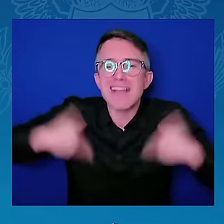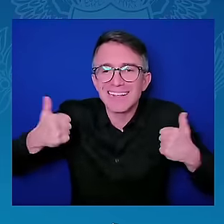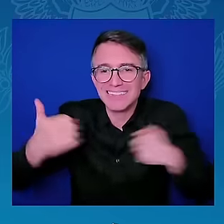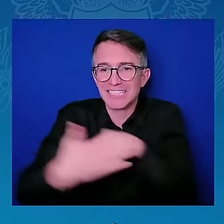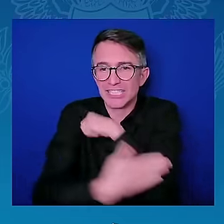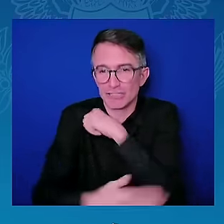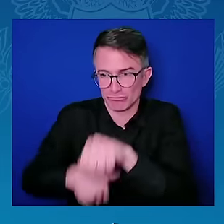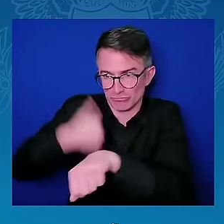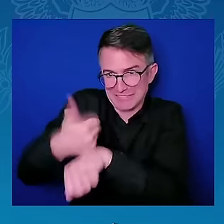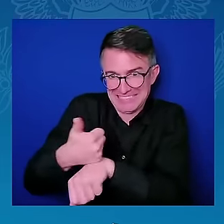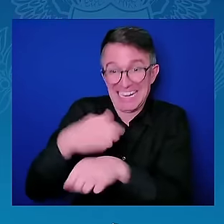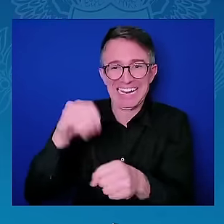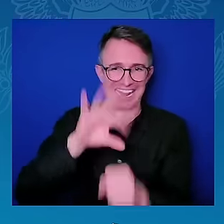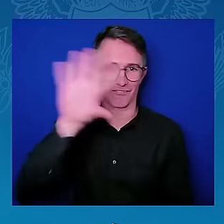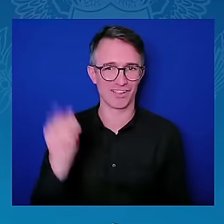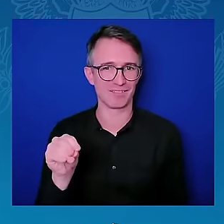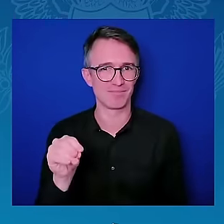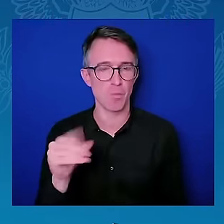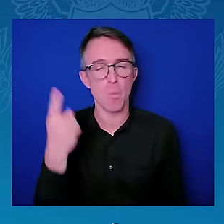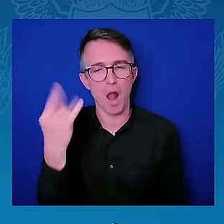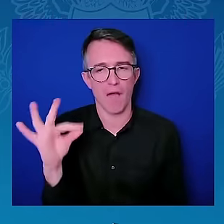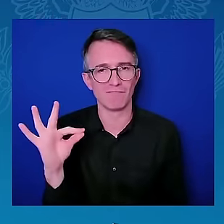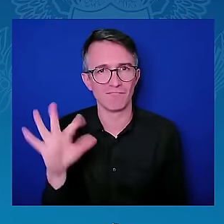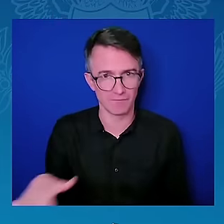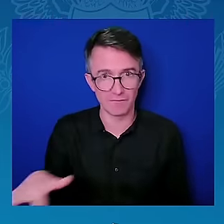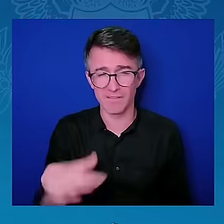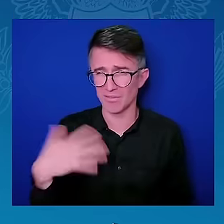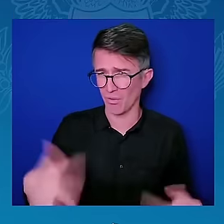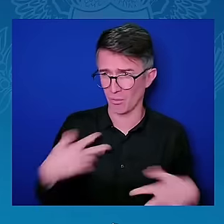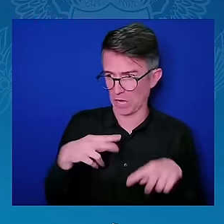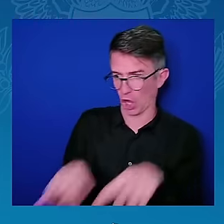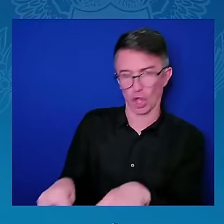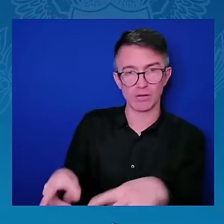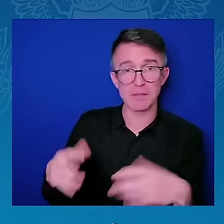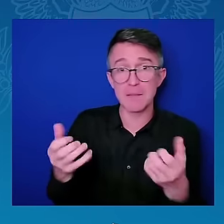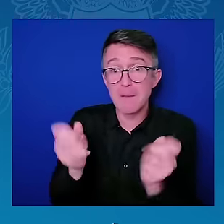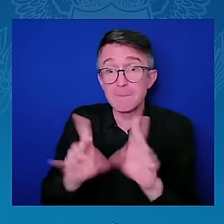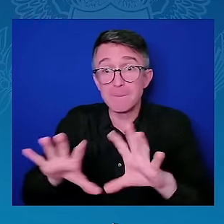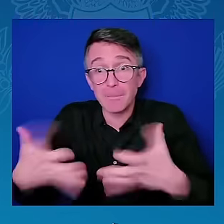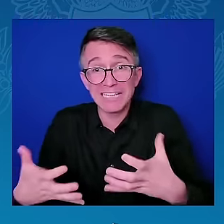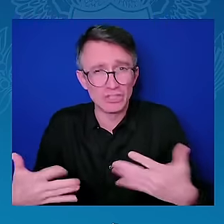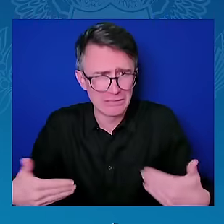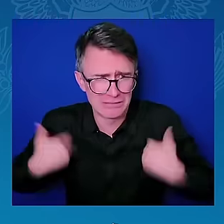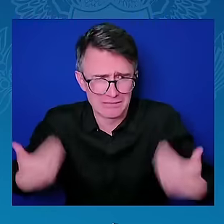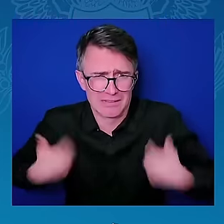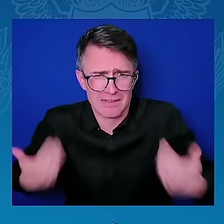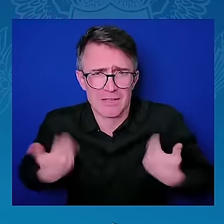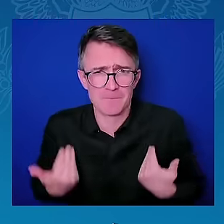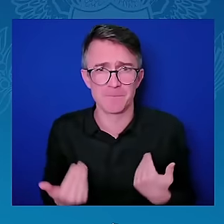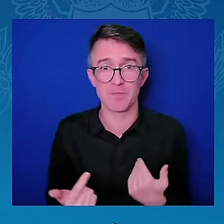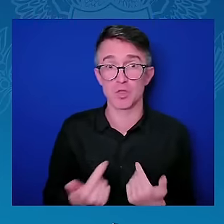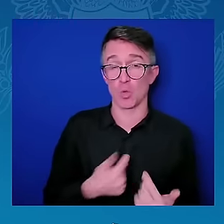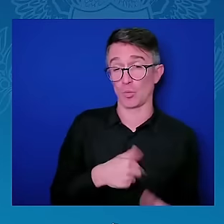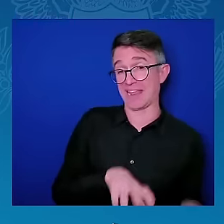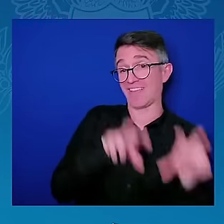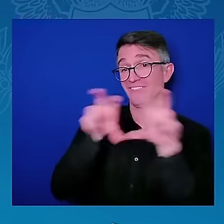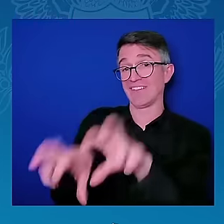30% of our budget in education, training, knowledge, skills.